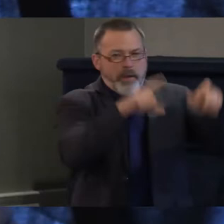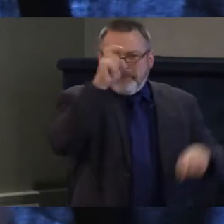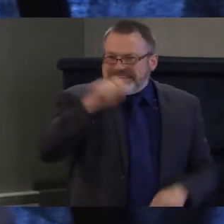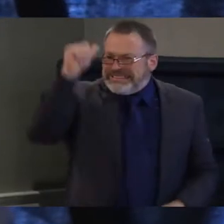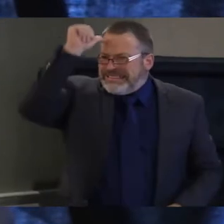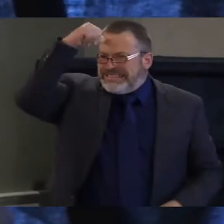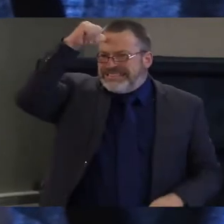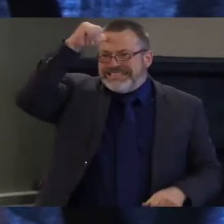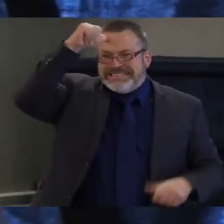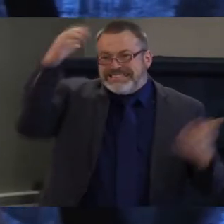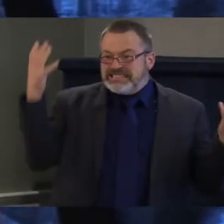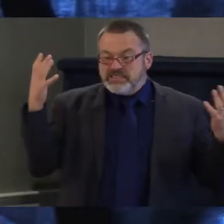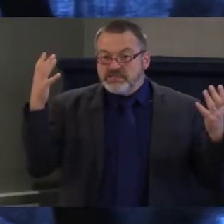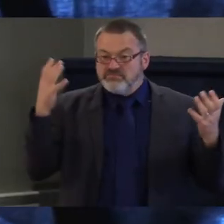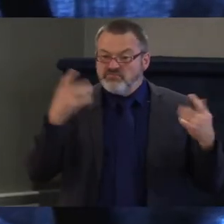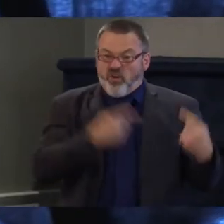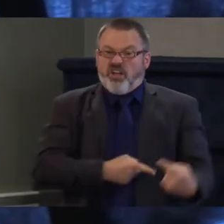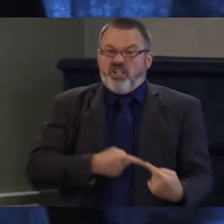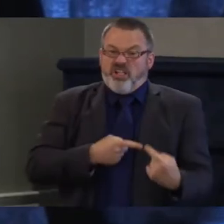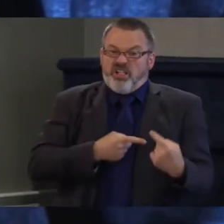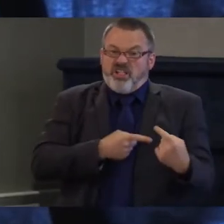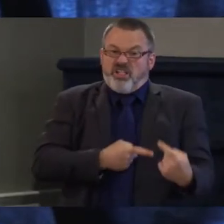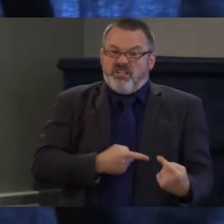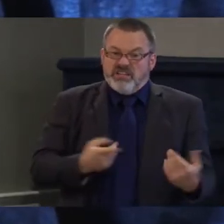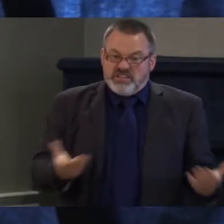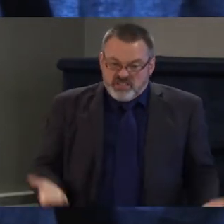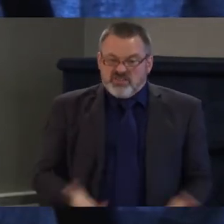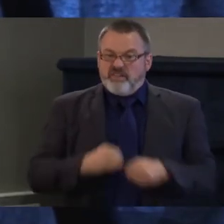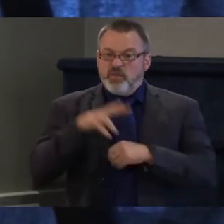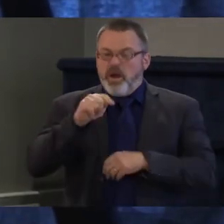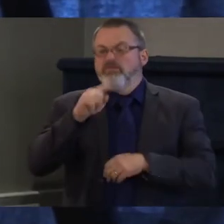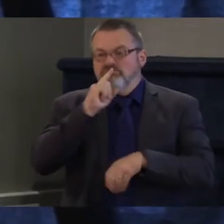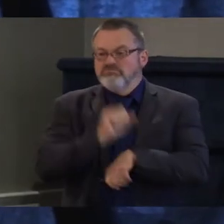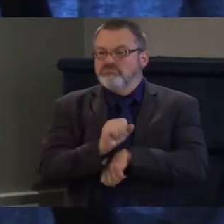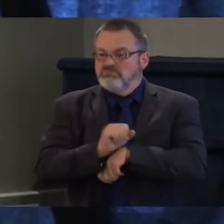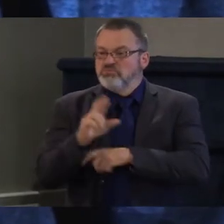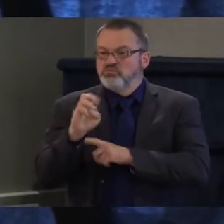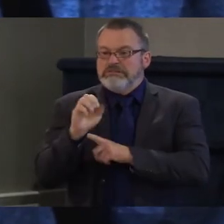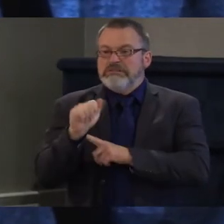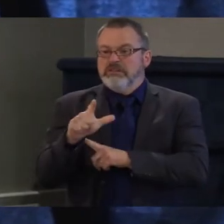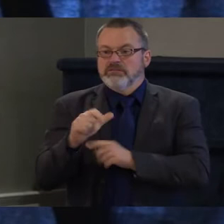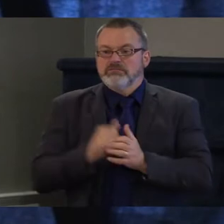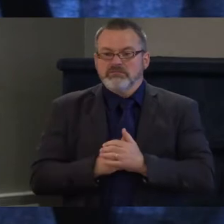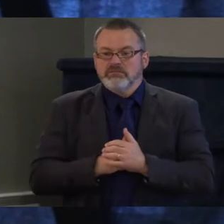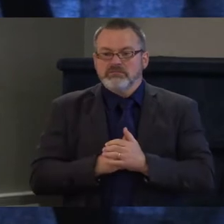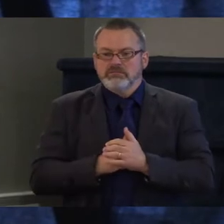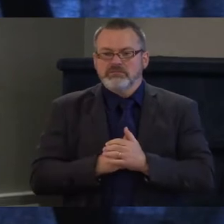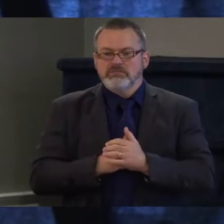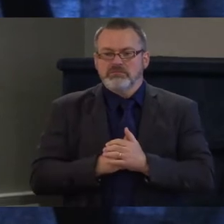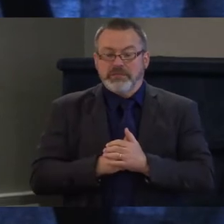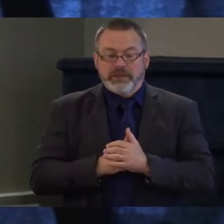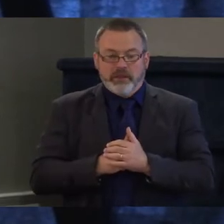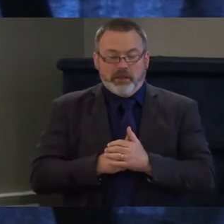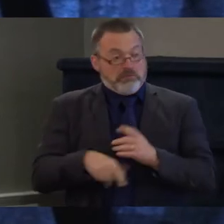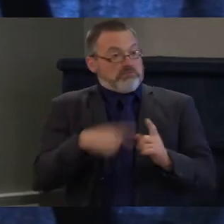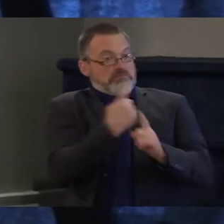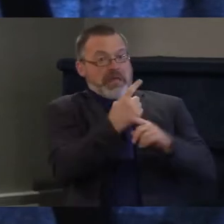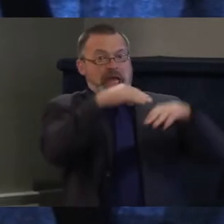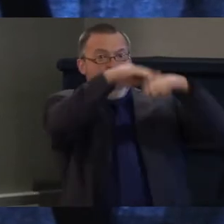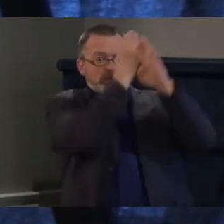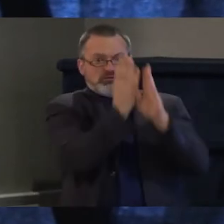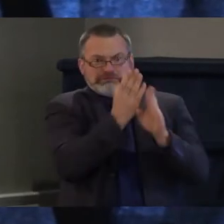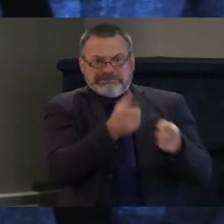here in Vermont is what so many other states are dealing with. This is not just a Vermont housing crisis. This is a national housing